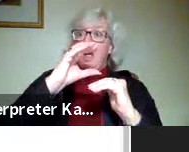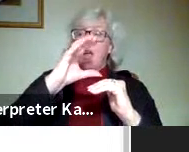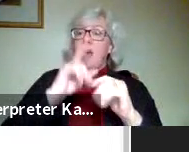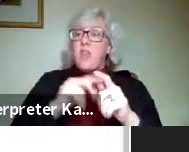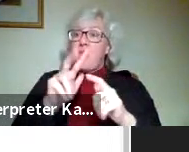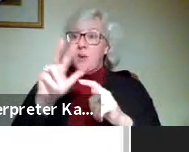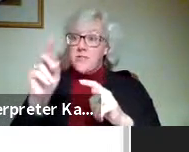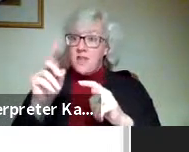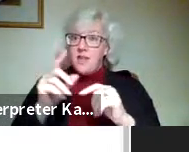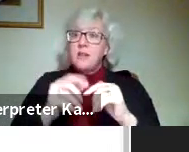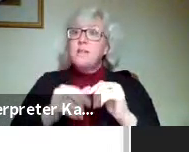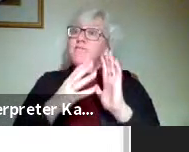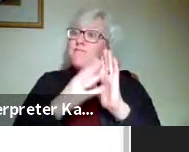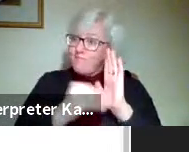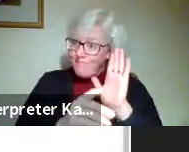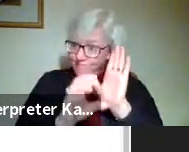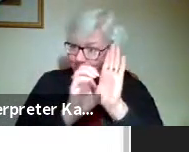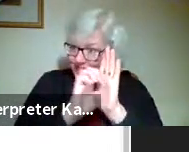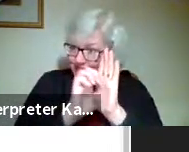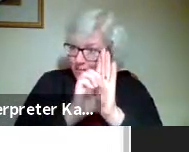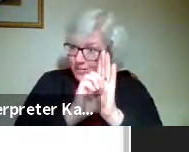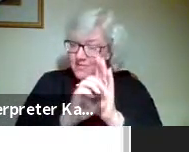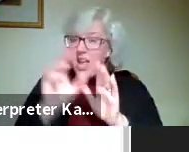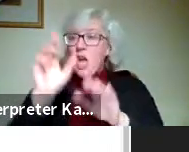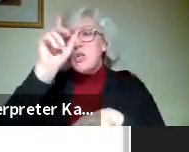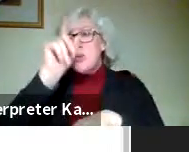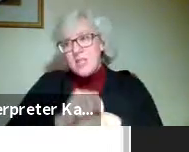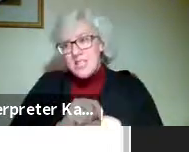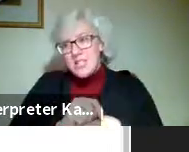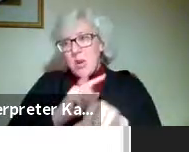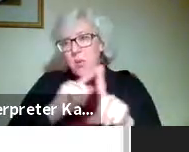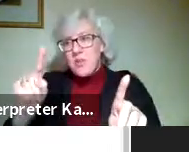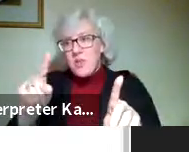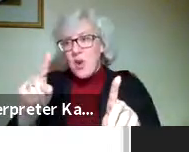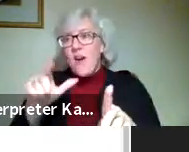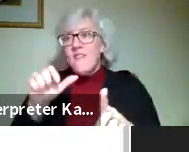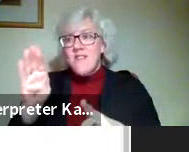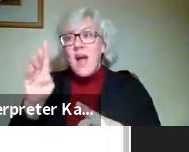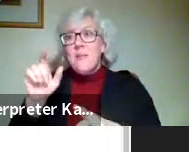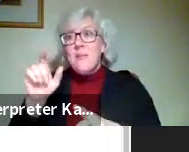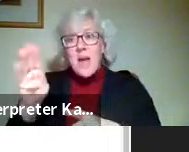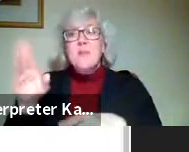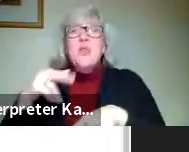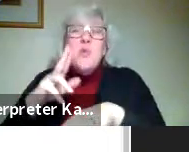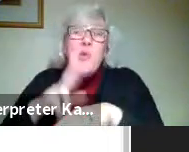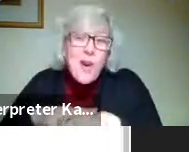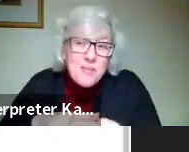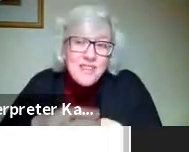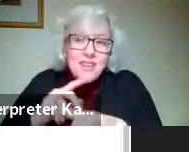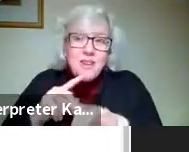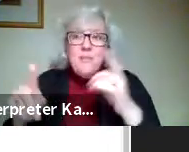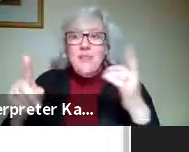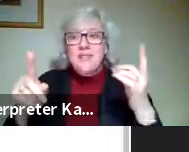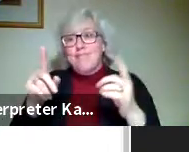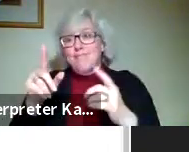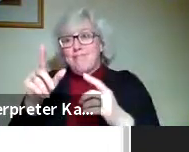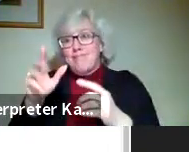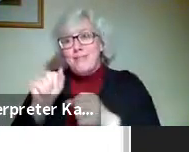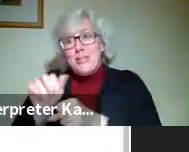3D prototype that traditionally we would go to the fab lab to do. But with COVID